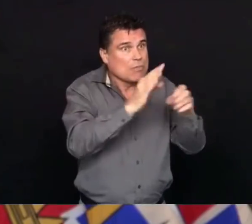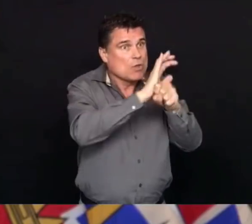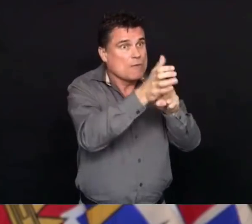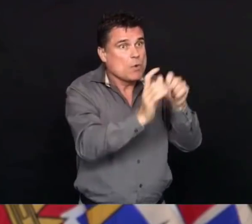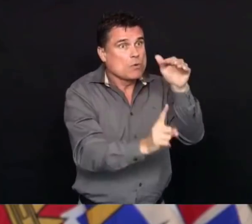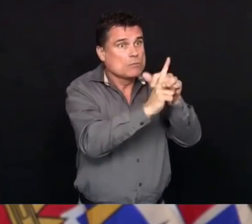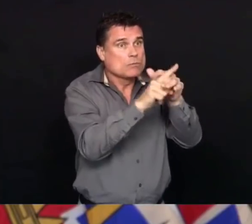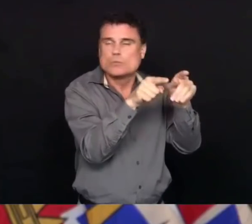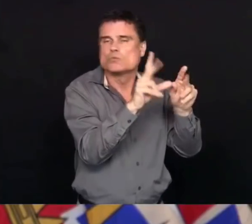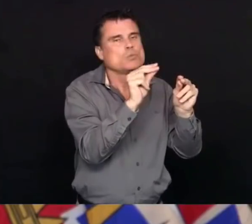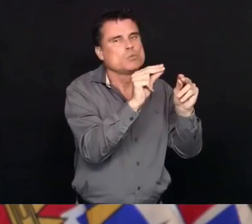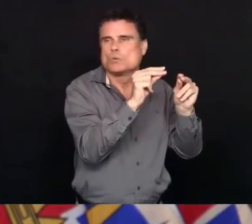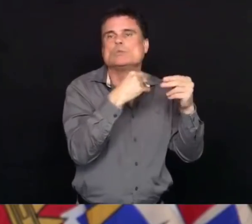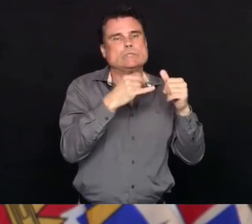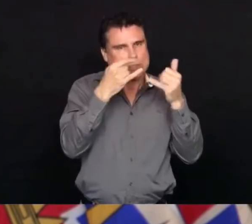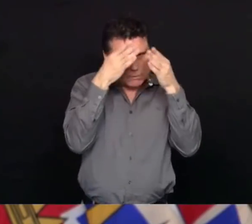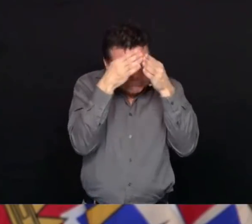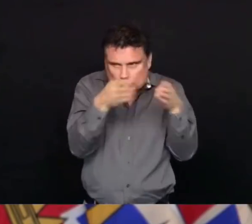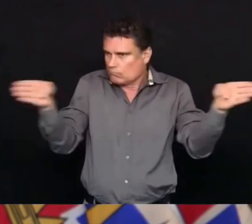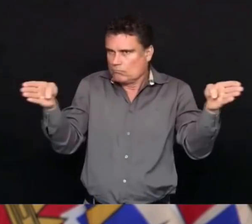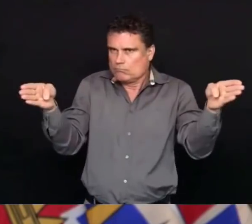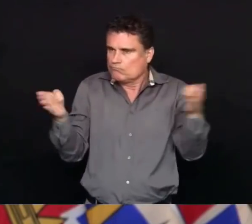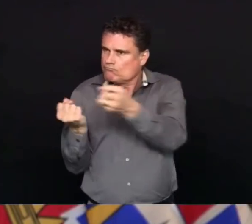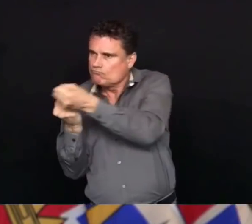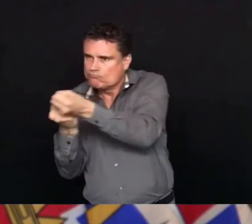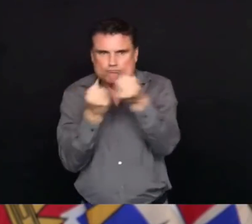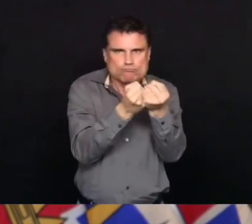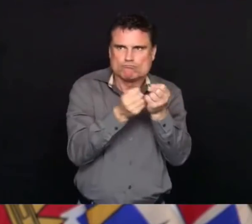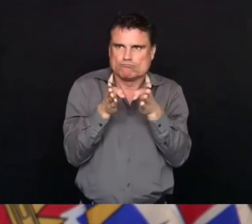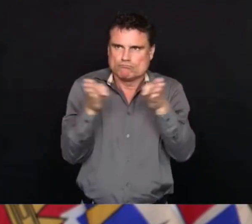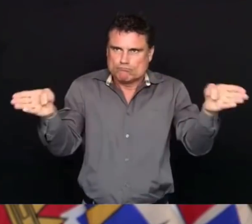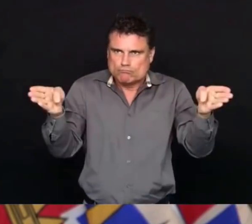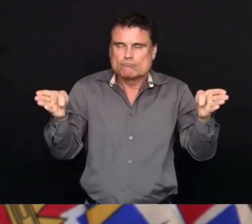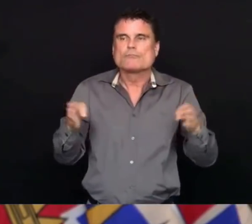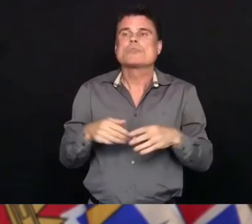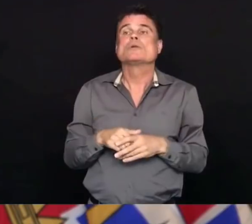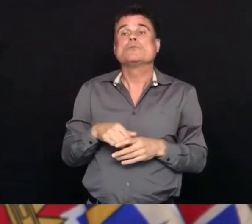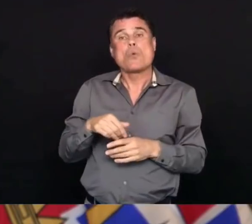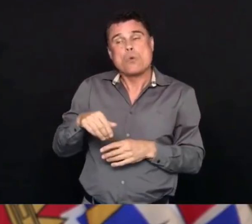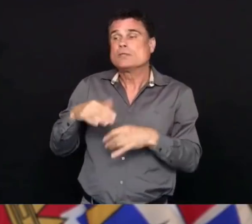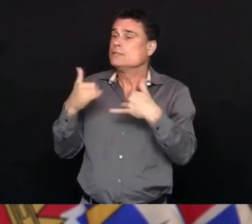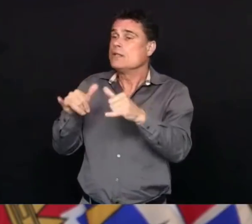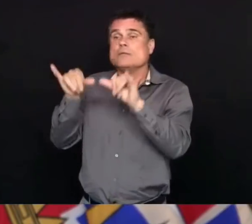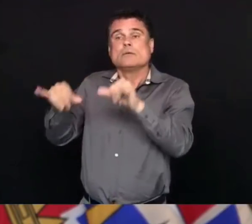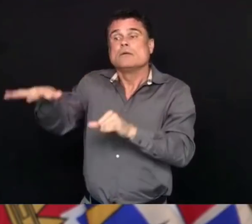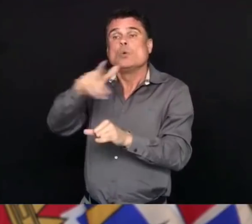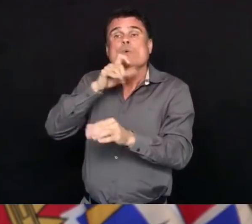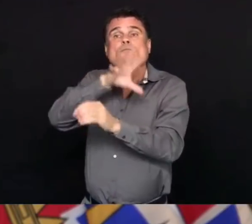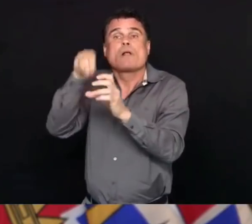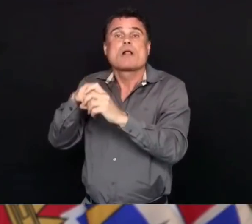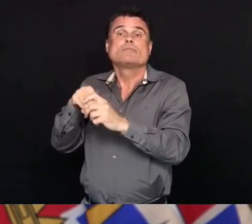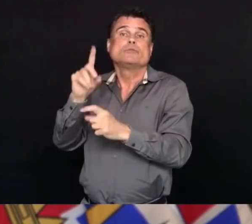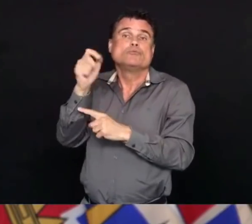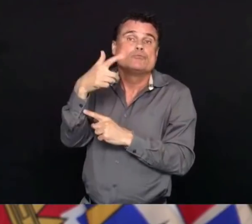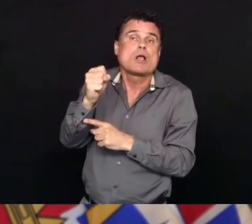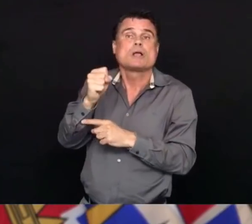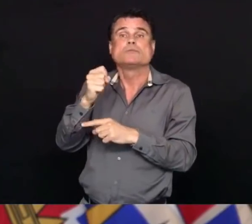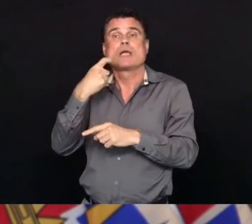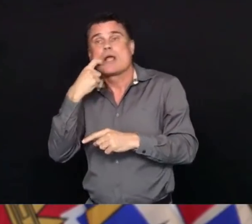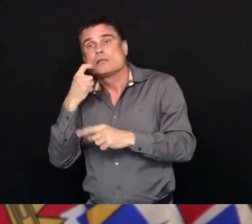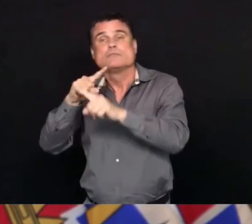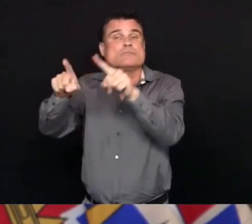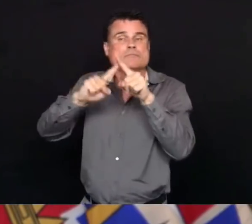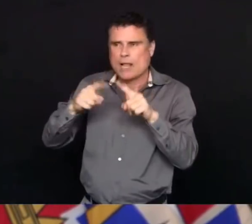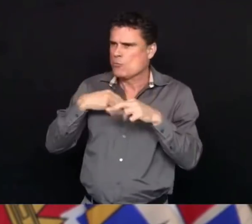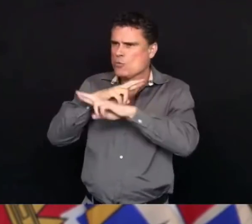drugs. We have teams that have come together to address these two emergencies and dedicated to providing support